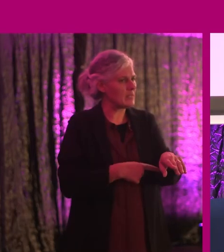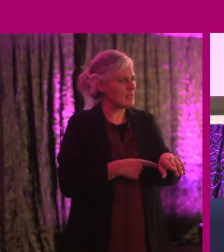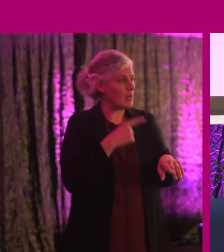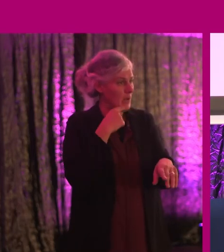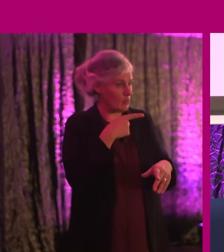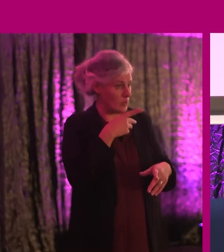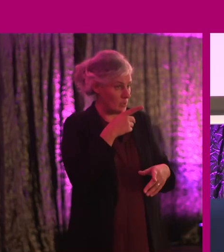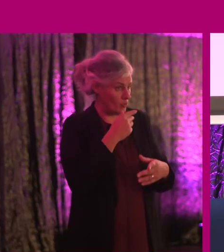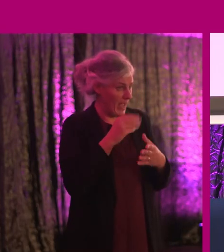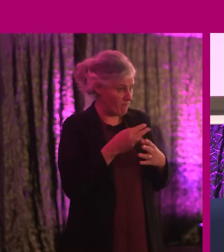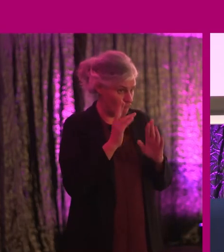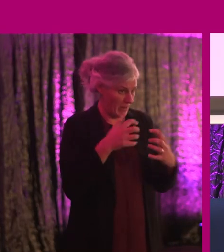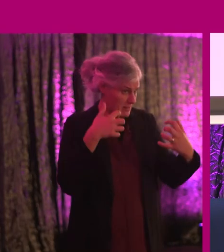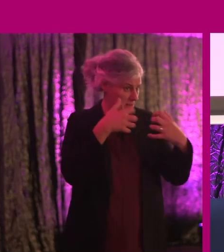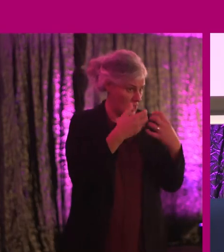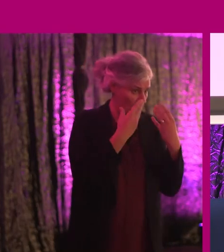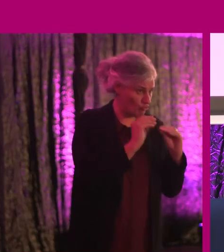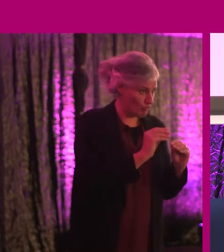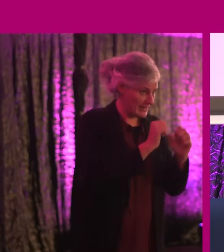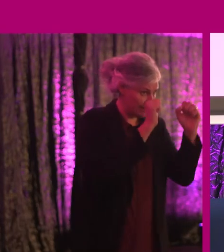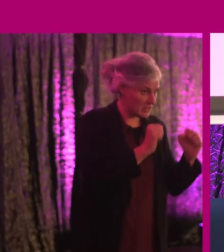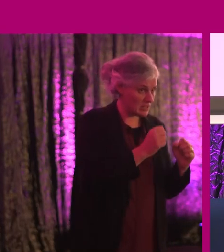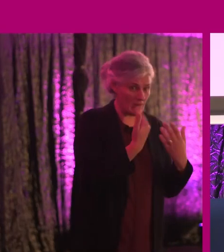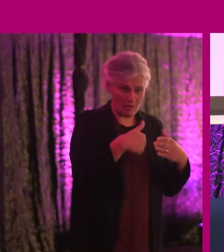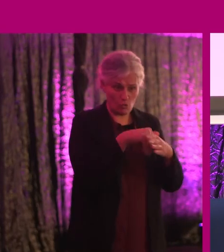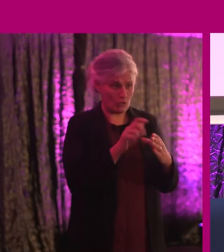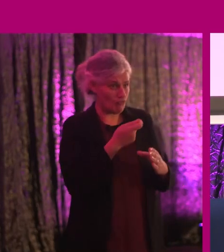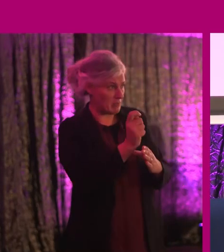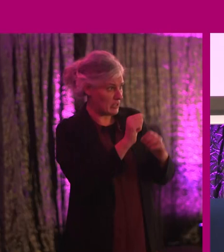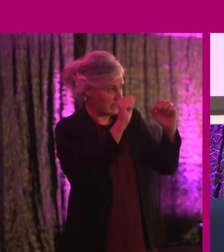education system? Do we have an inclusive transportation system?